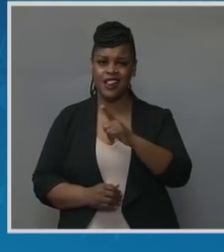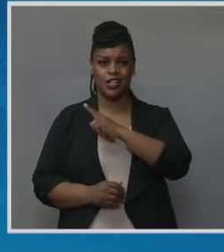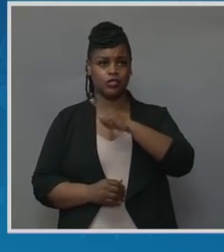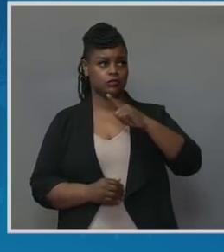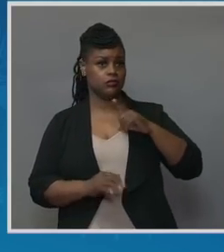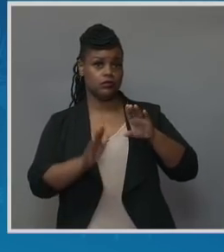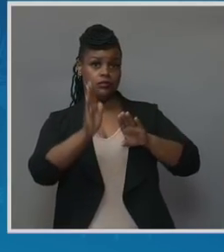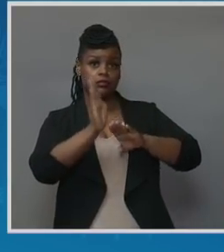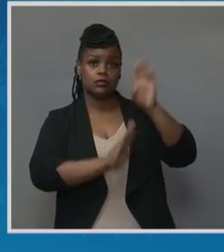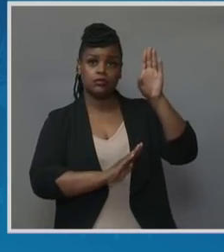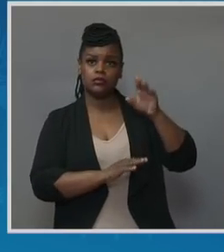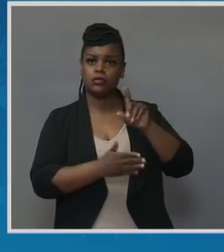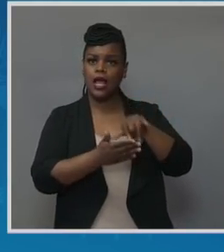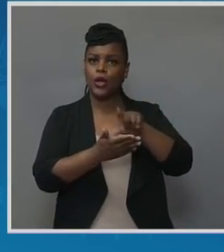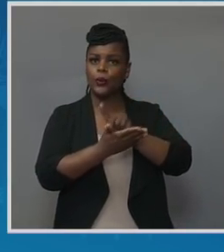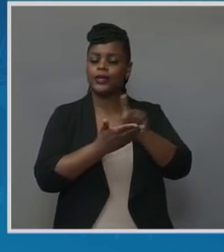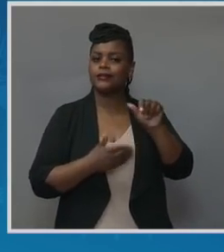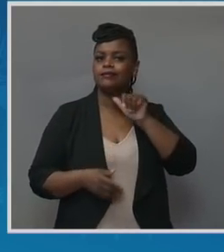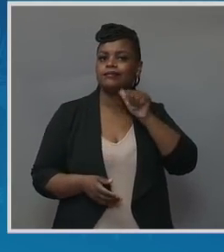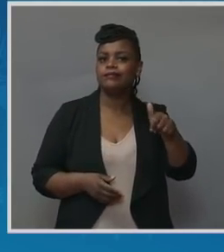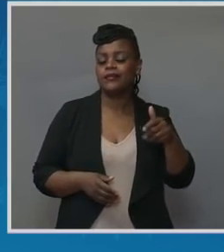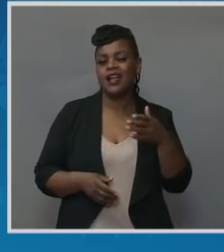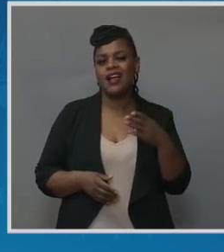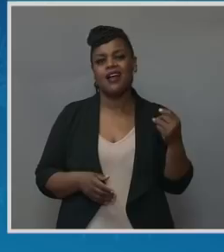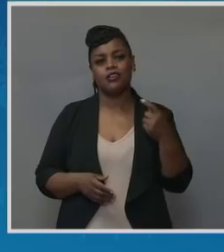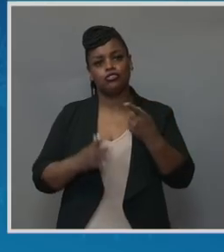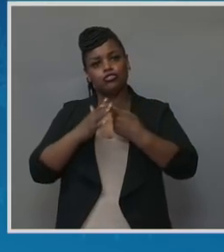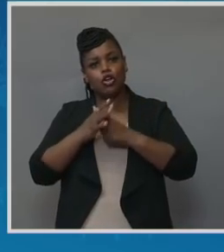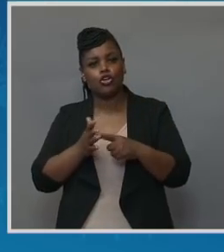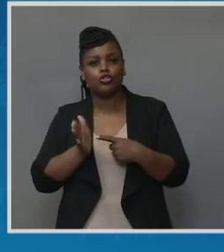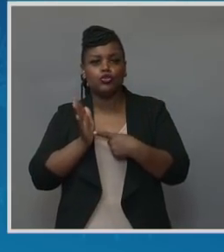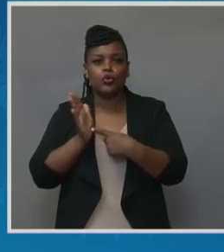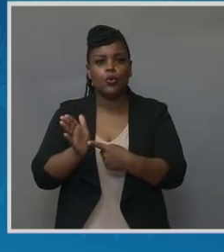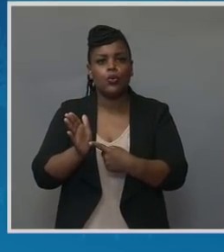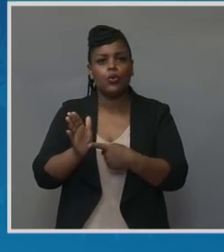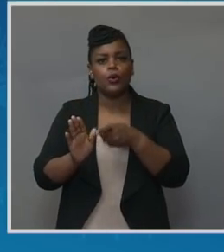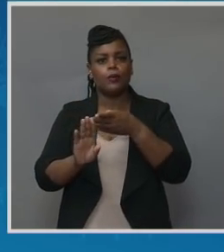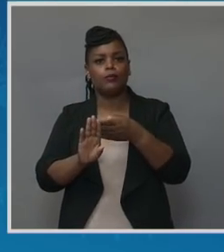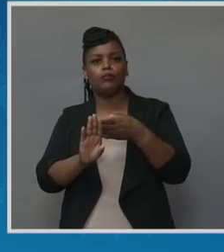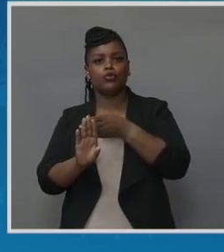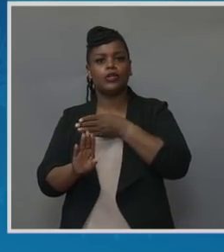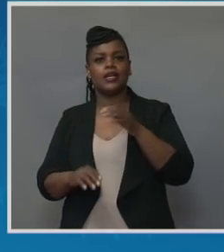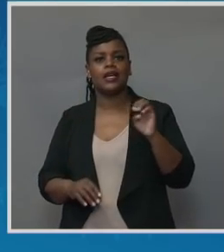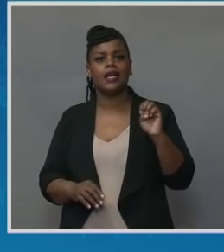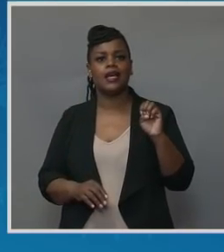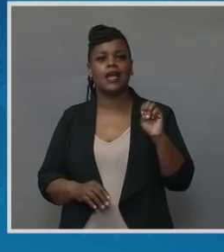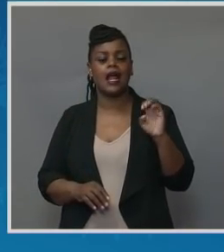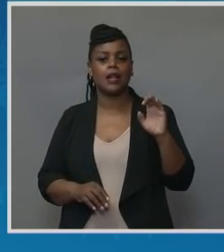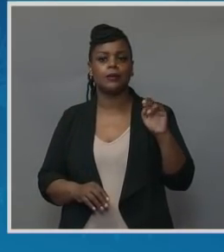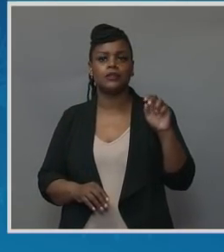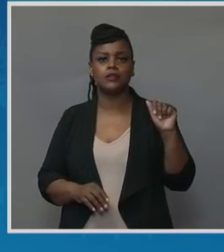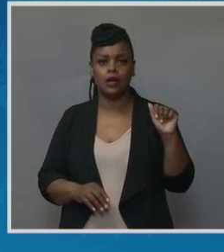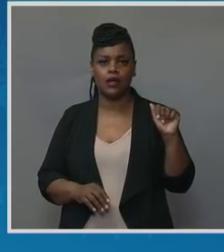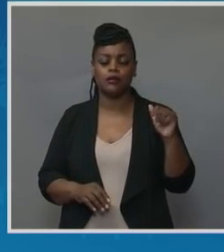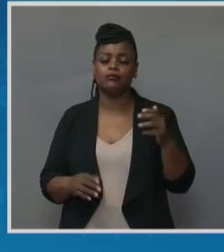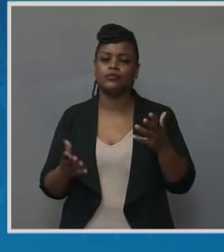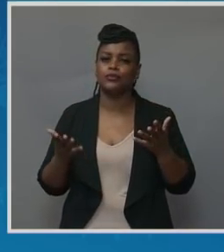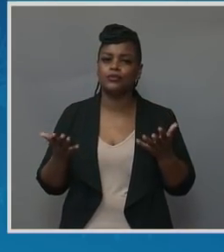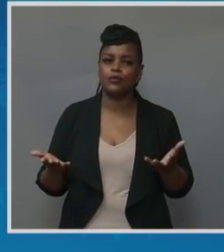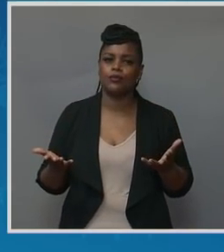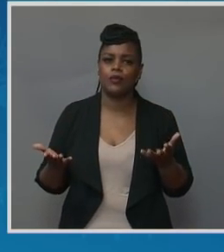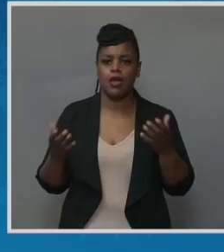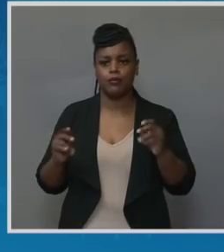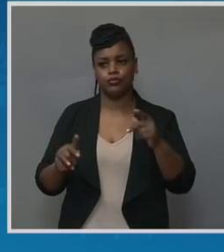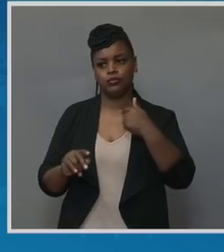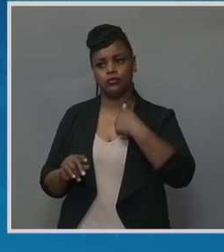and showing signs of preeclampsia. I went to the hospital to be induced because of my high blood pressure and me